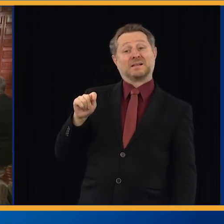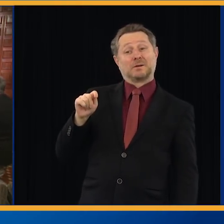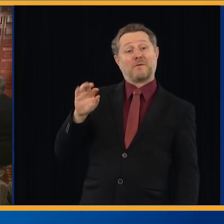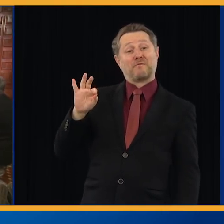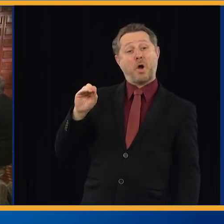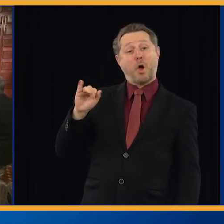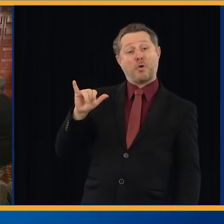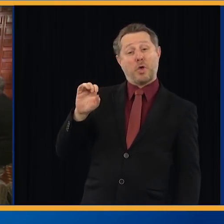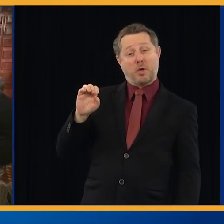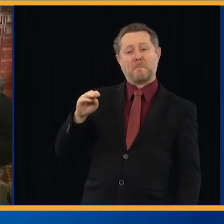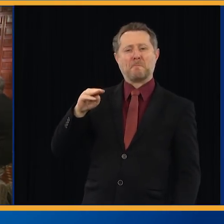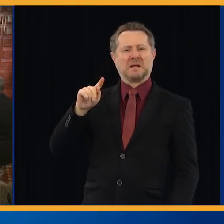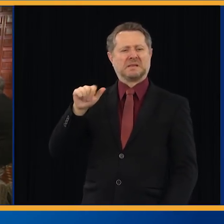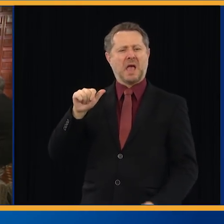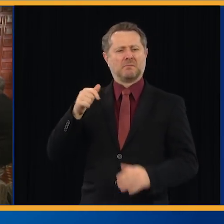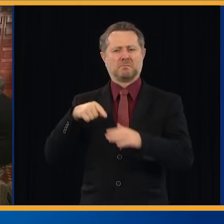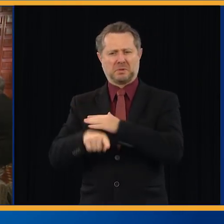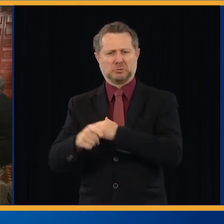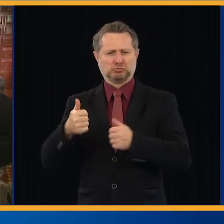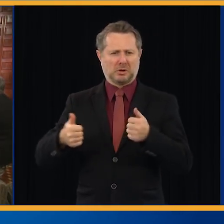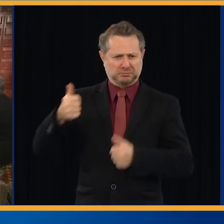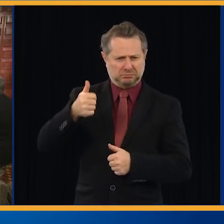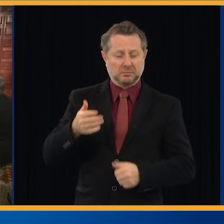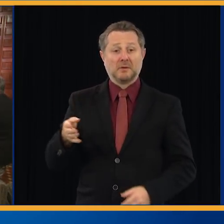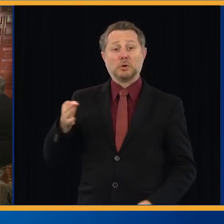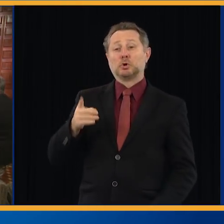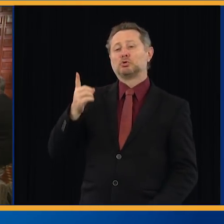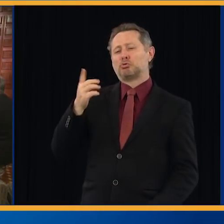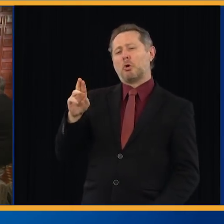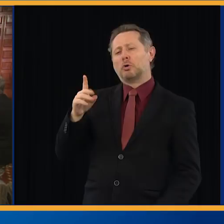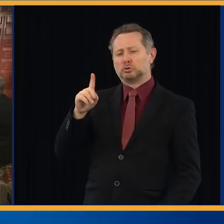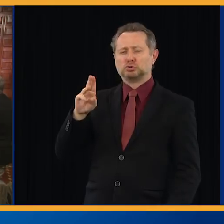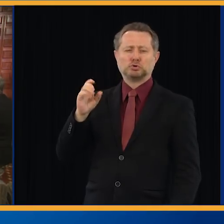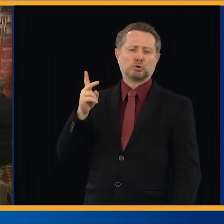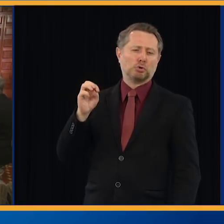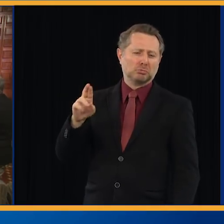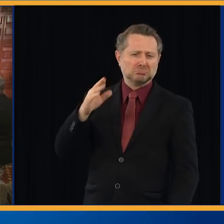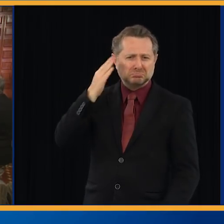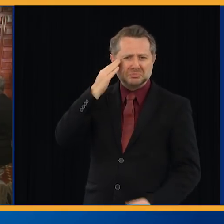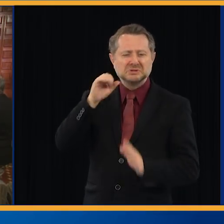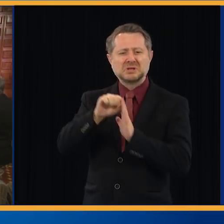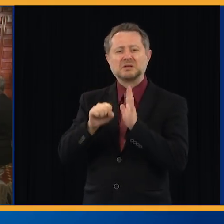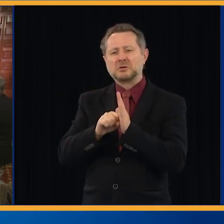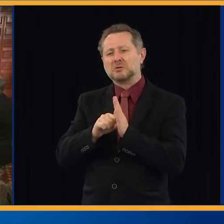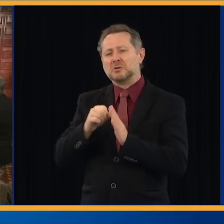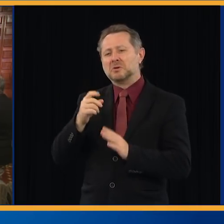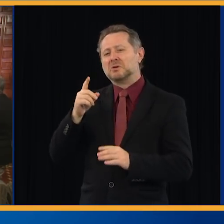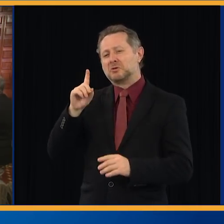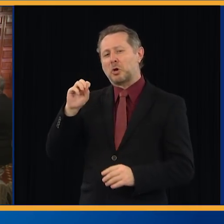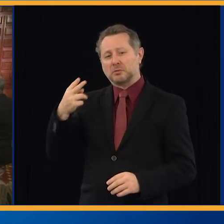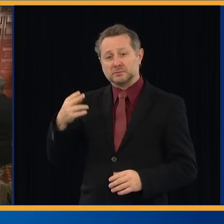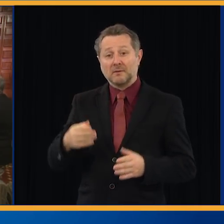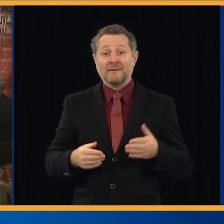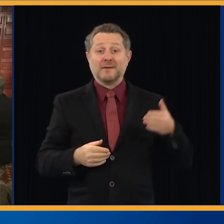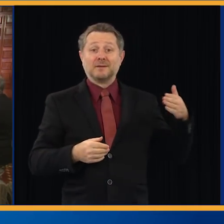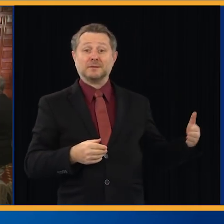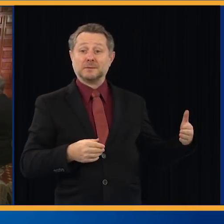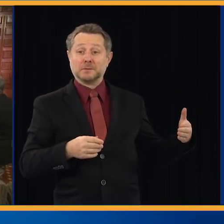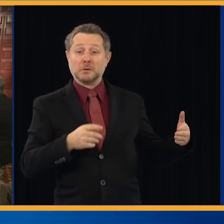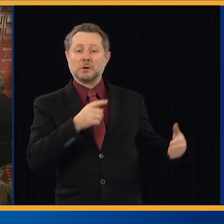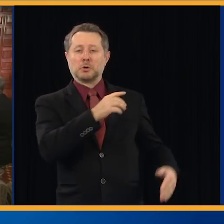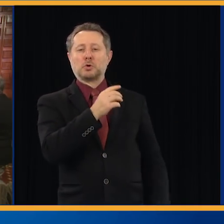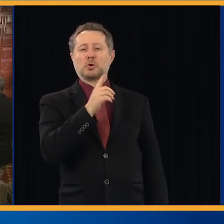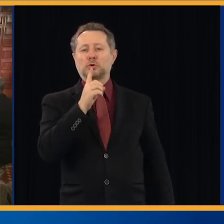Dr. Howard Zucker, you know, Commissioner of the New York State Department of Health. To my left, Melissa DeRosa, Secretary to the Governor. To her left,